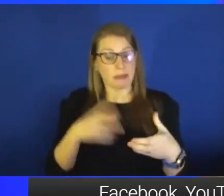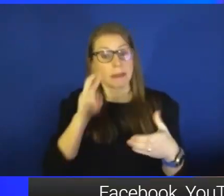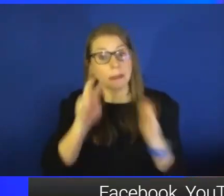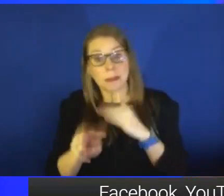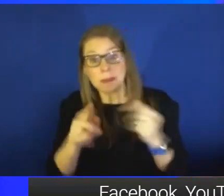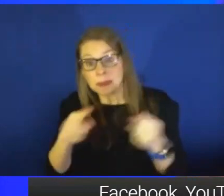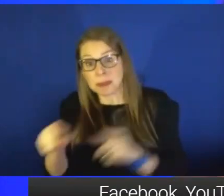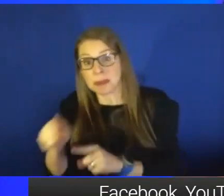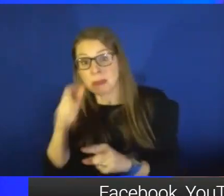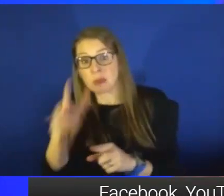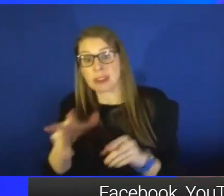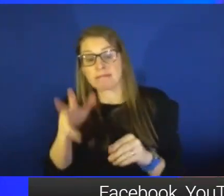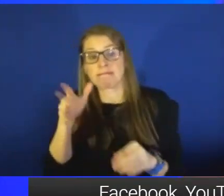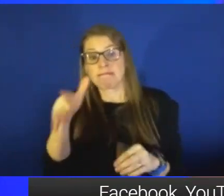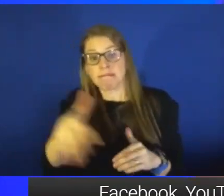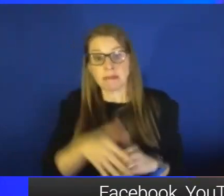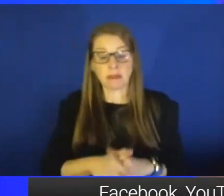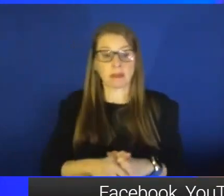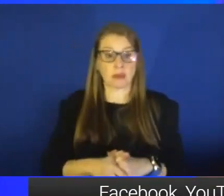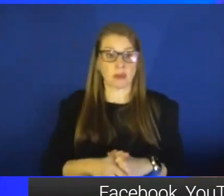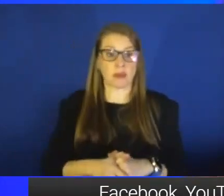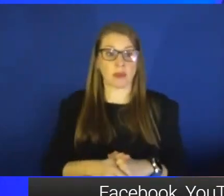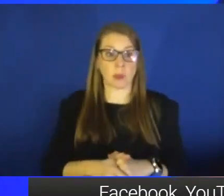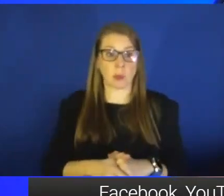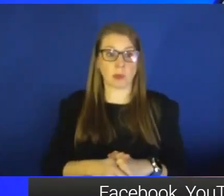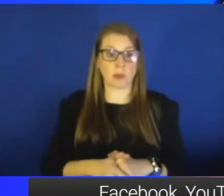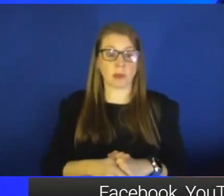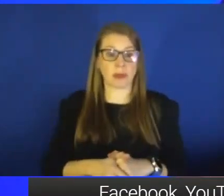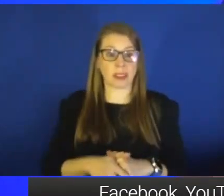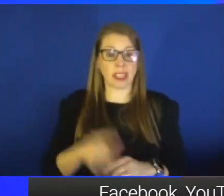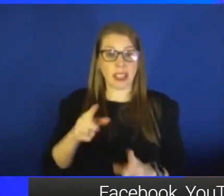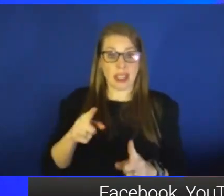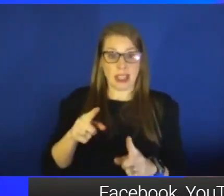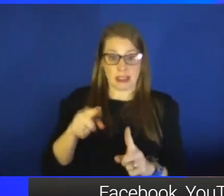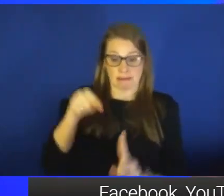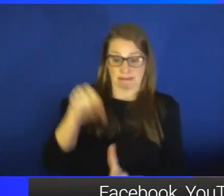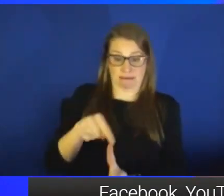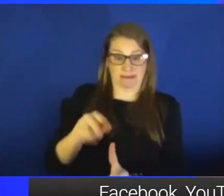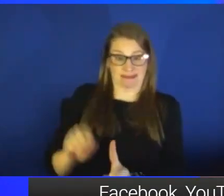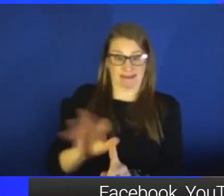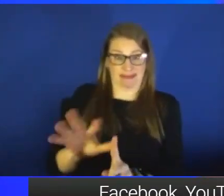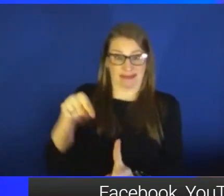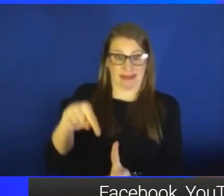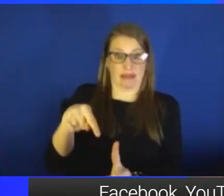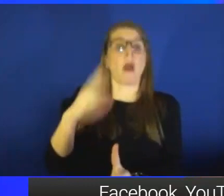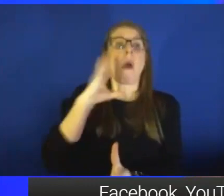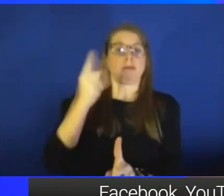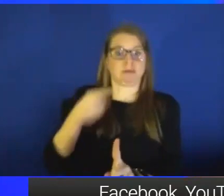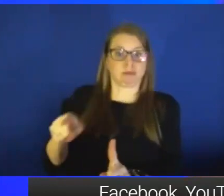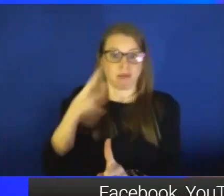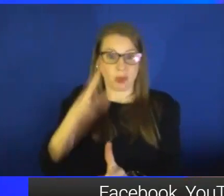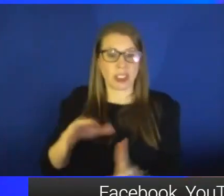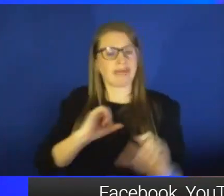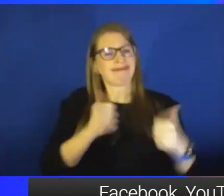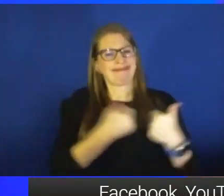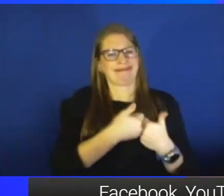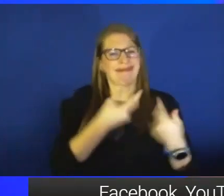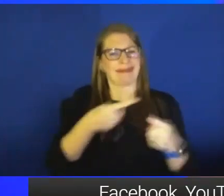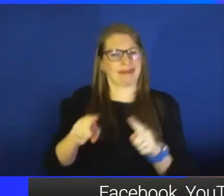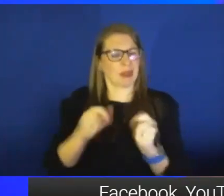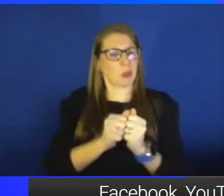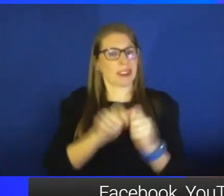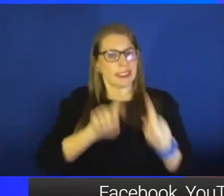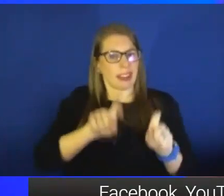they can, it can kind of be the canary in the coal mine. What's nice about this is that you can see around some of these challenges that we have with testing because,